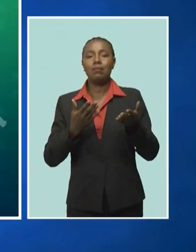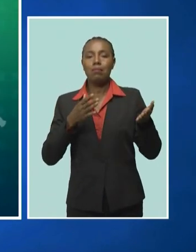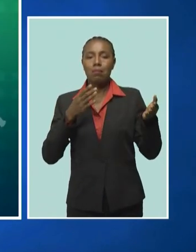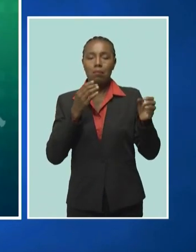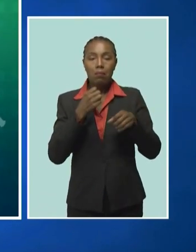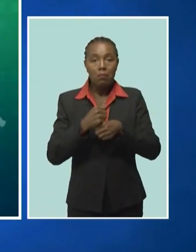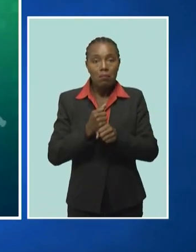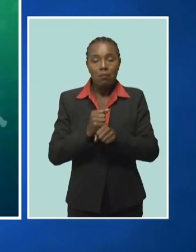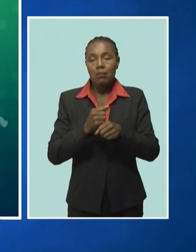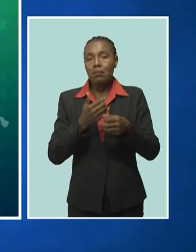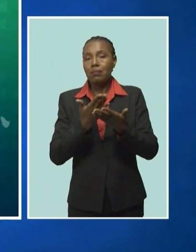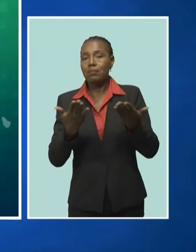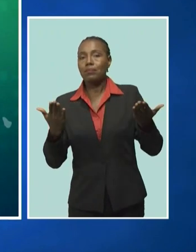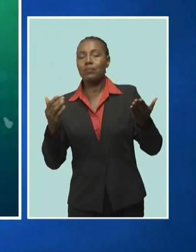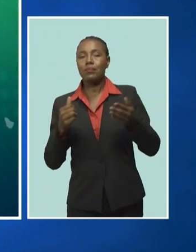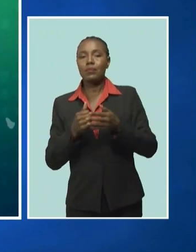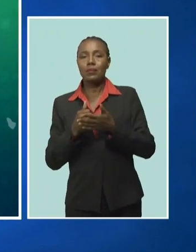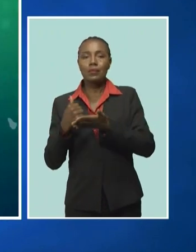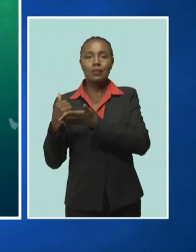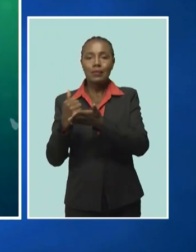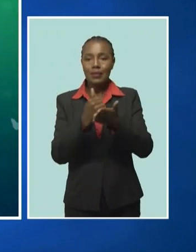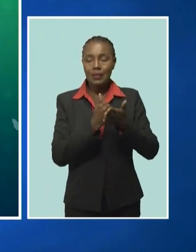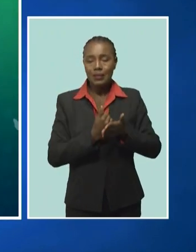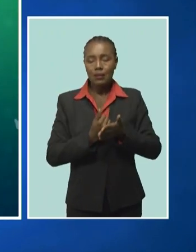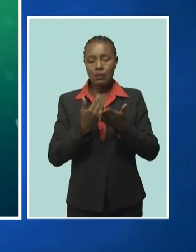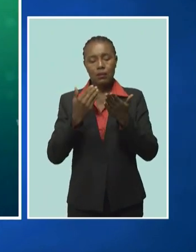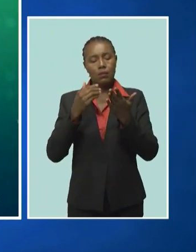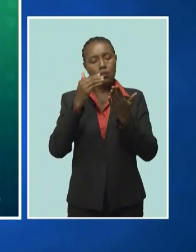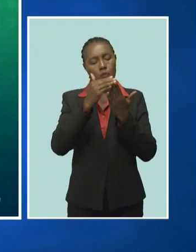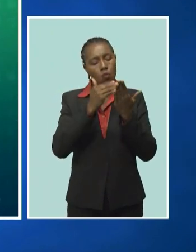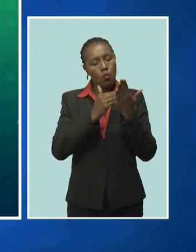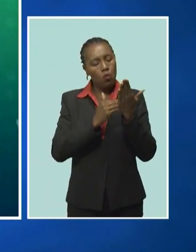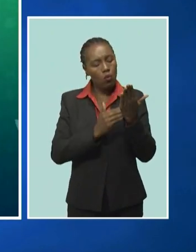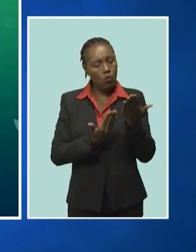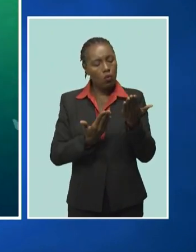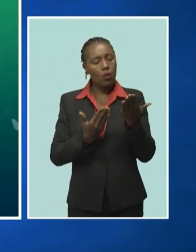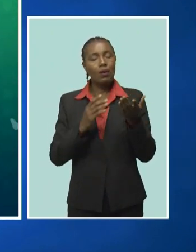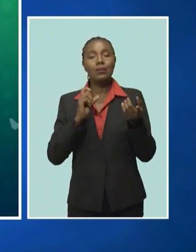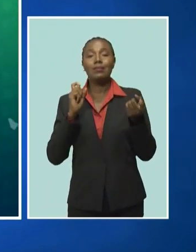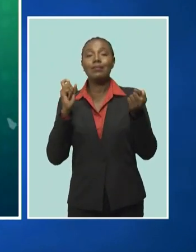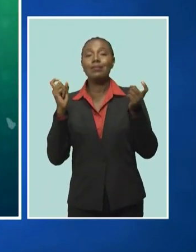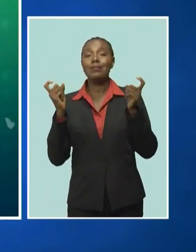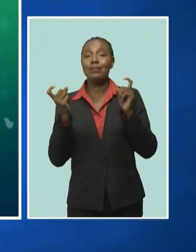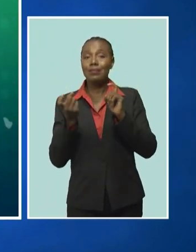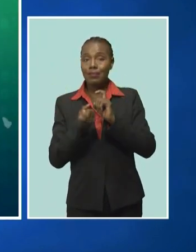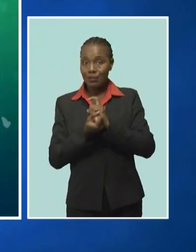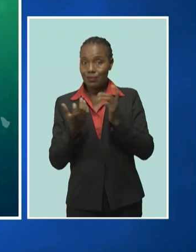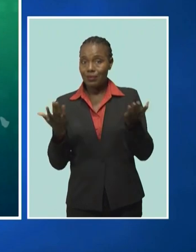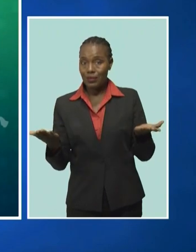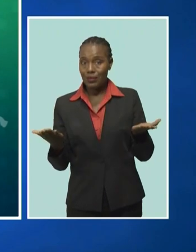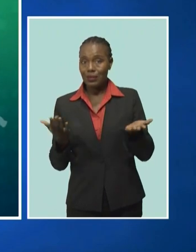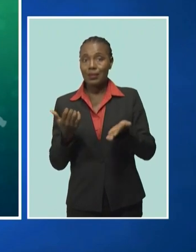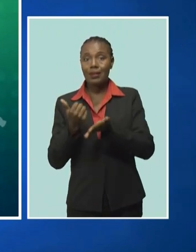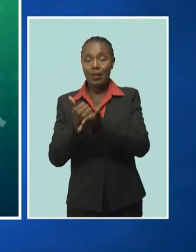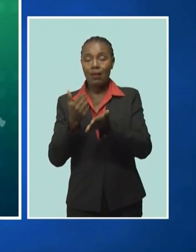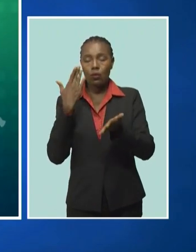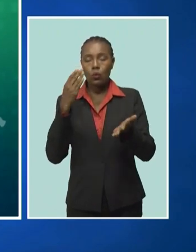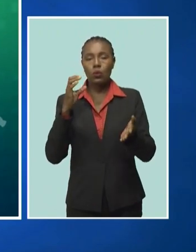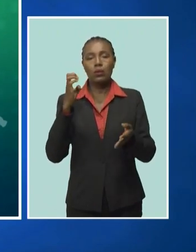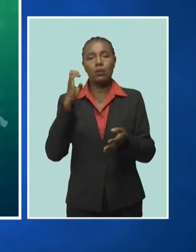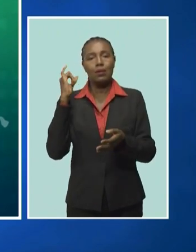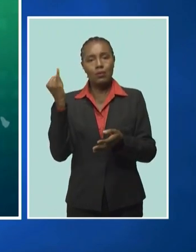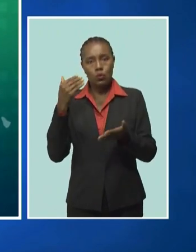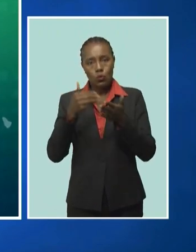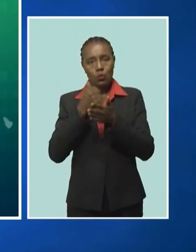syllabi and so on and curriculum around these new emerging industries so that we do have that pipeline that is going to feed